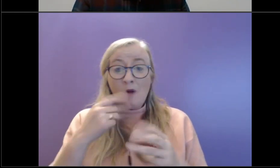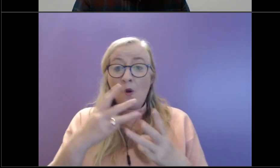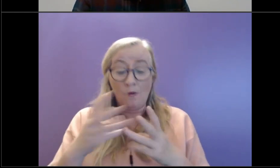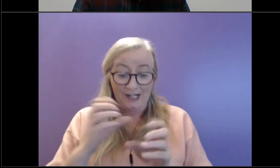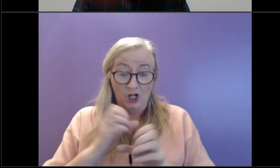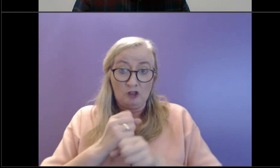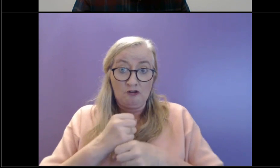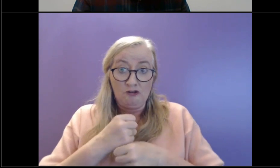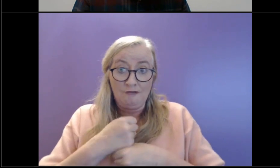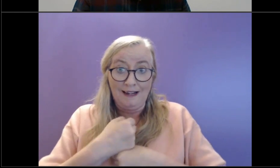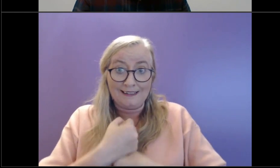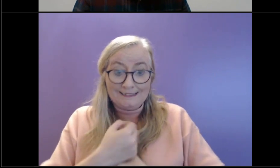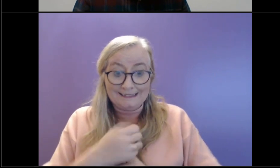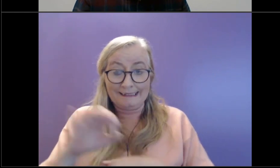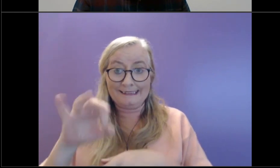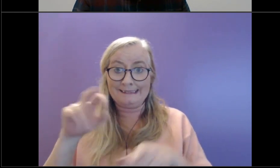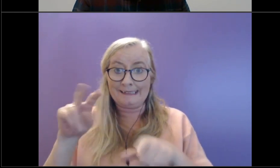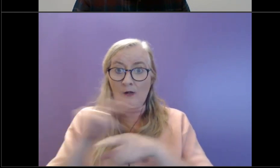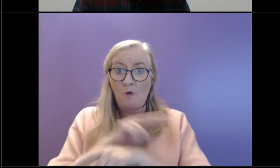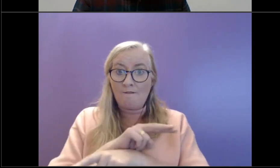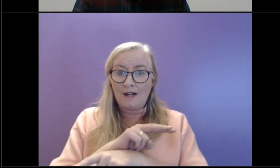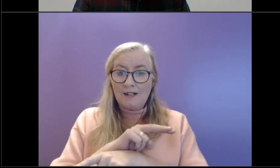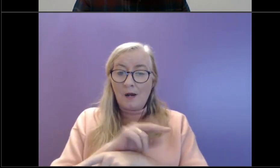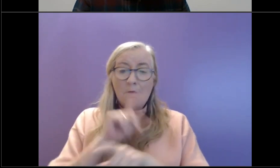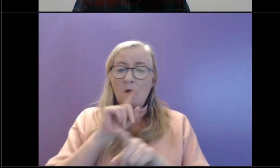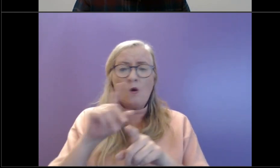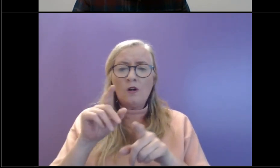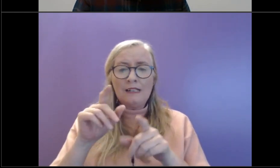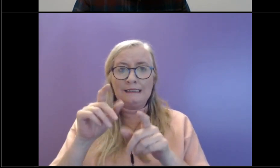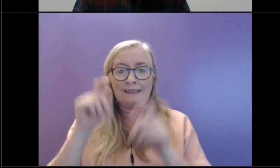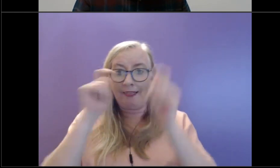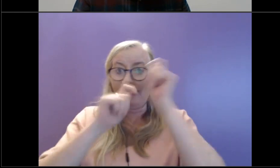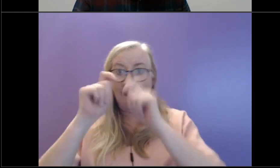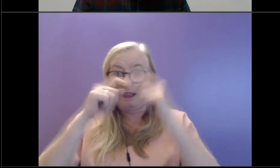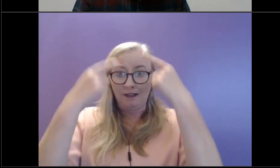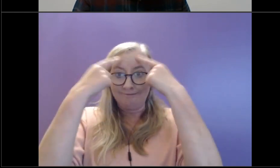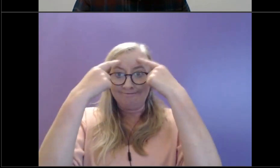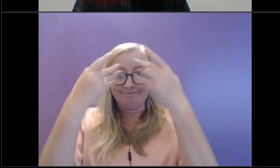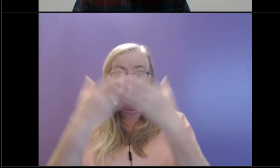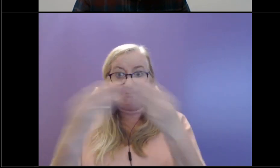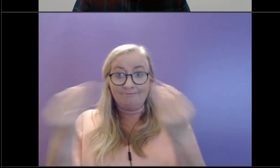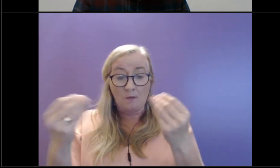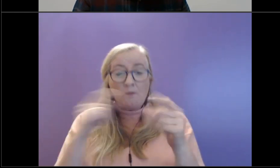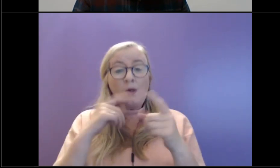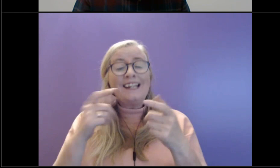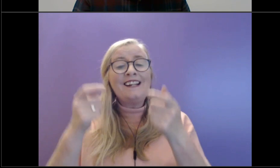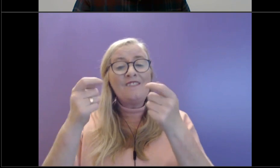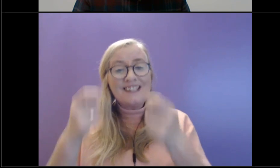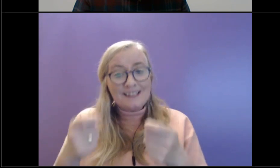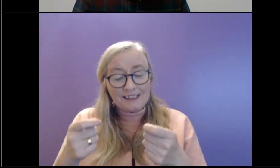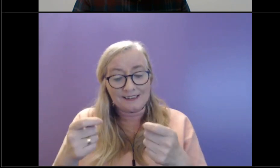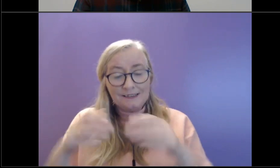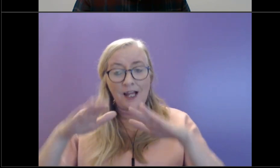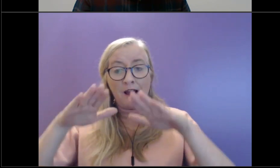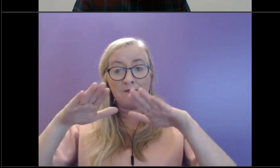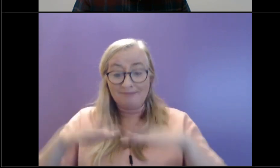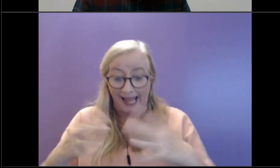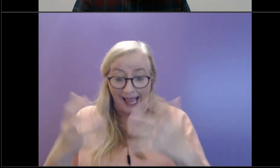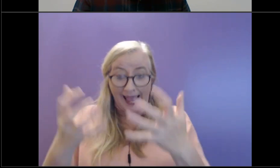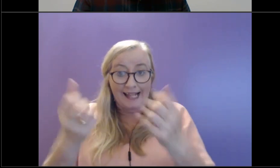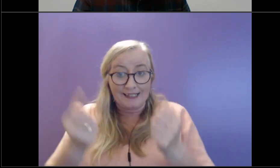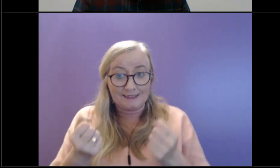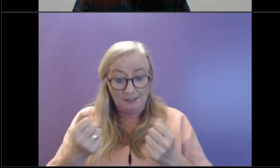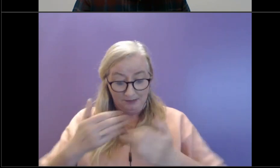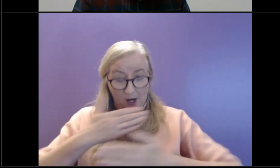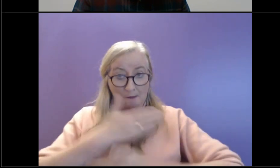of thinking parts. But when we sit back and perhaps can, you know, accept the emotion is there and allow for it